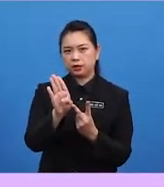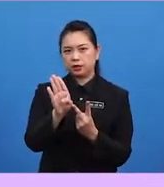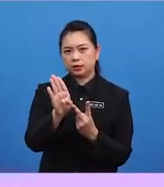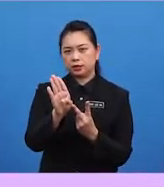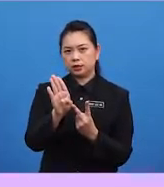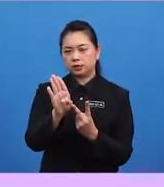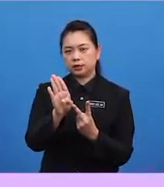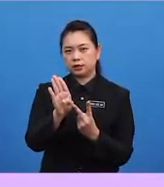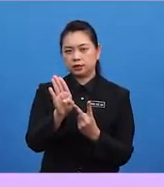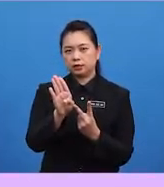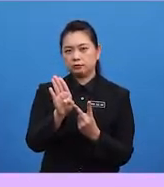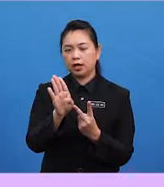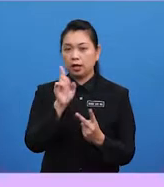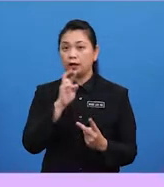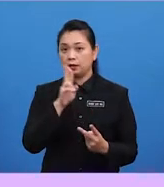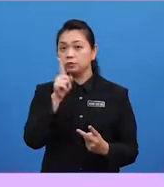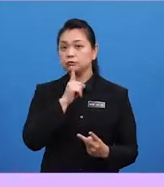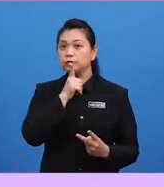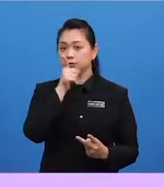Are you confident with your answer?